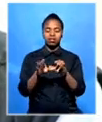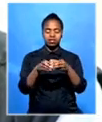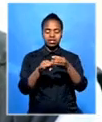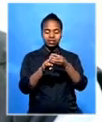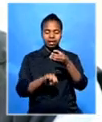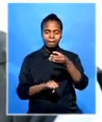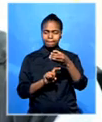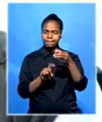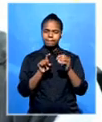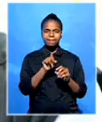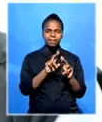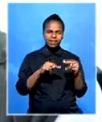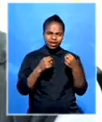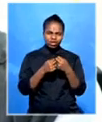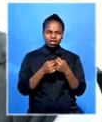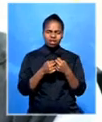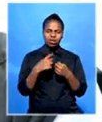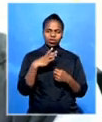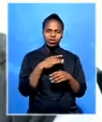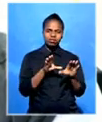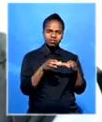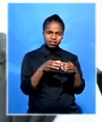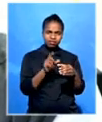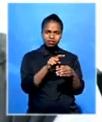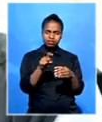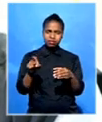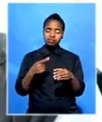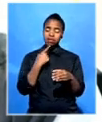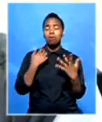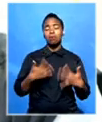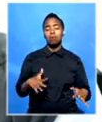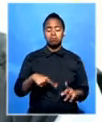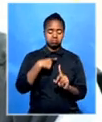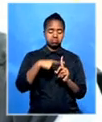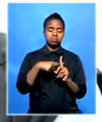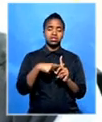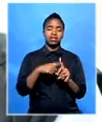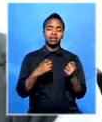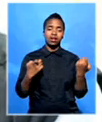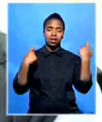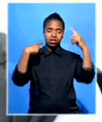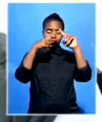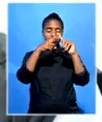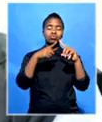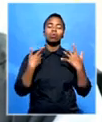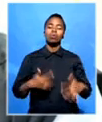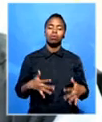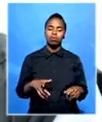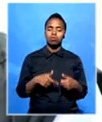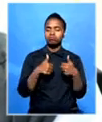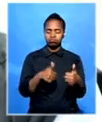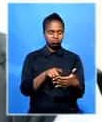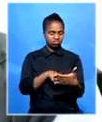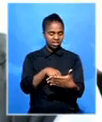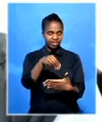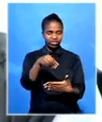and indeed national organizations and bodies positive acknowledgement of the conduct of the elections